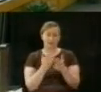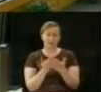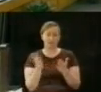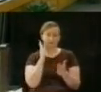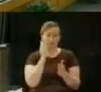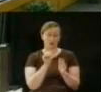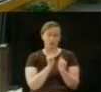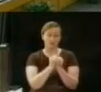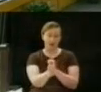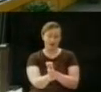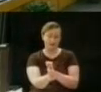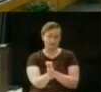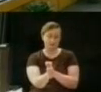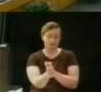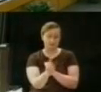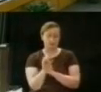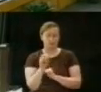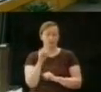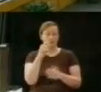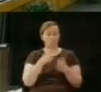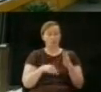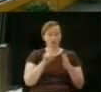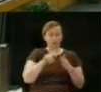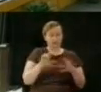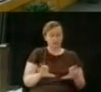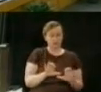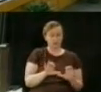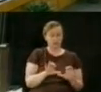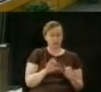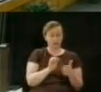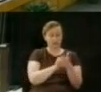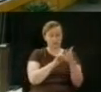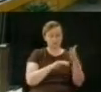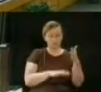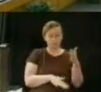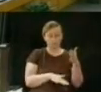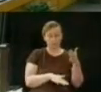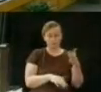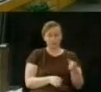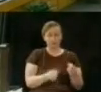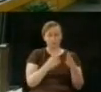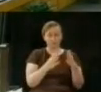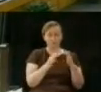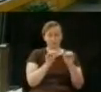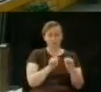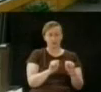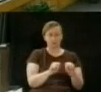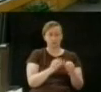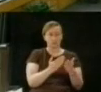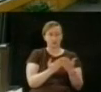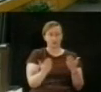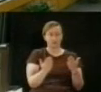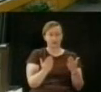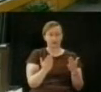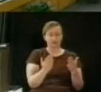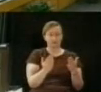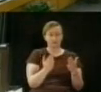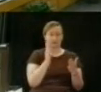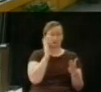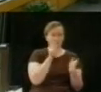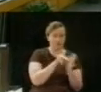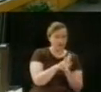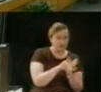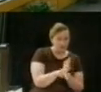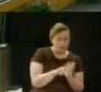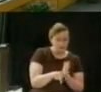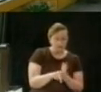And the thing is, there's many things that can kill this. There's not too many things that will pass it. What you